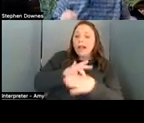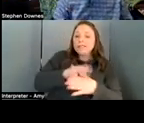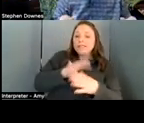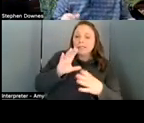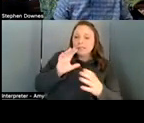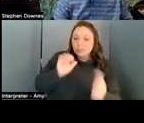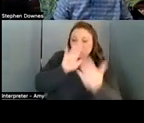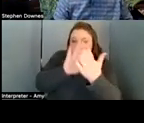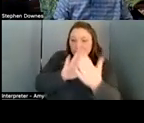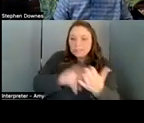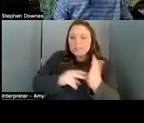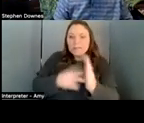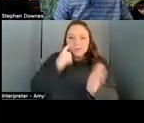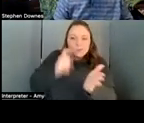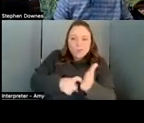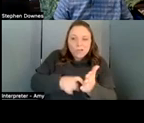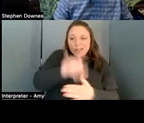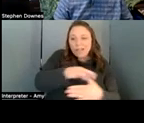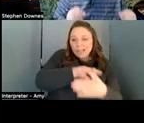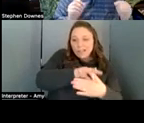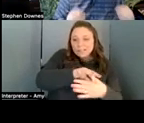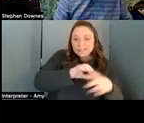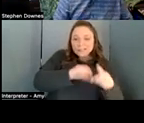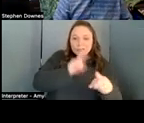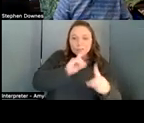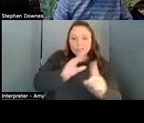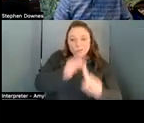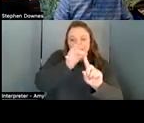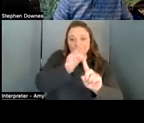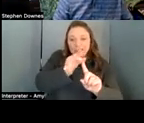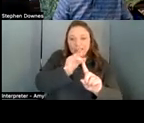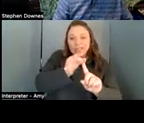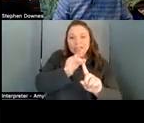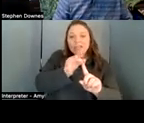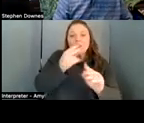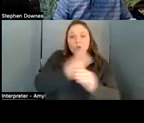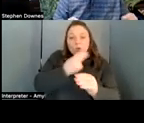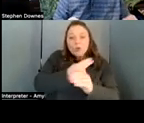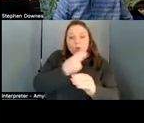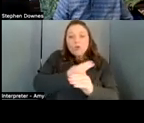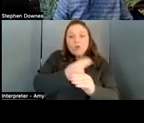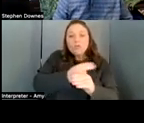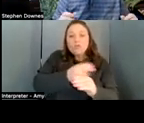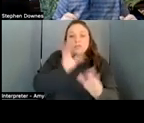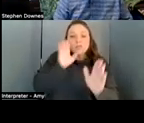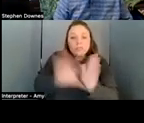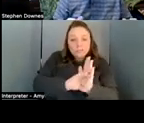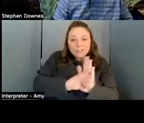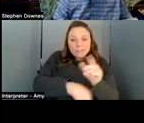a piece of content a unique piece of content using cryptography that allows us to prove